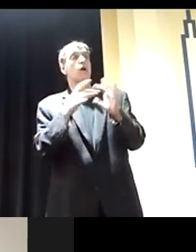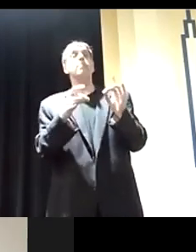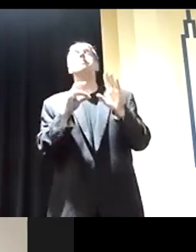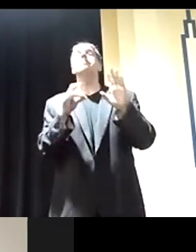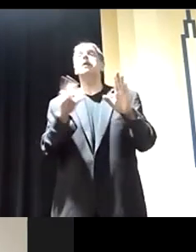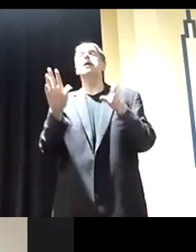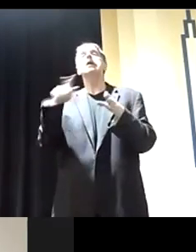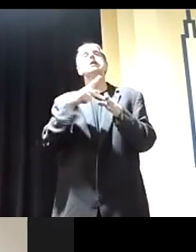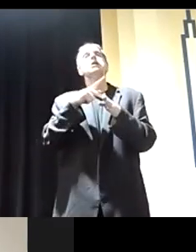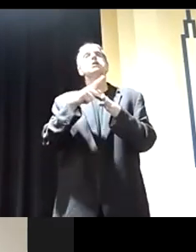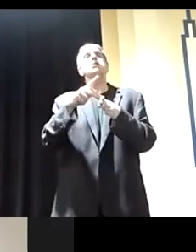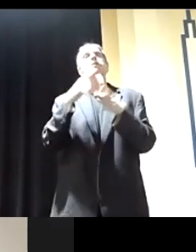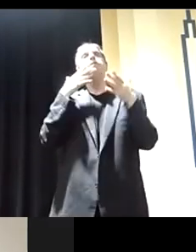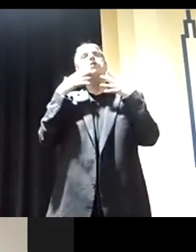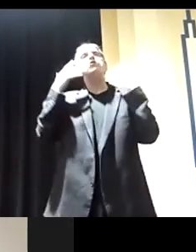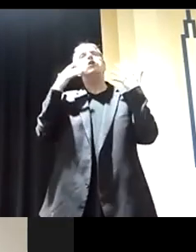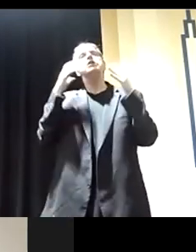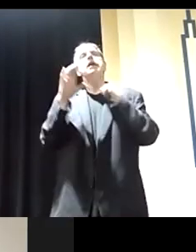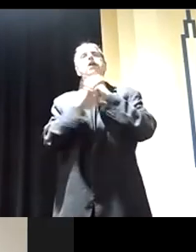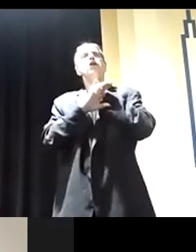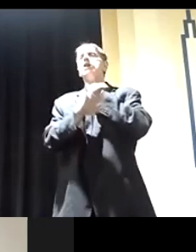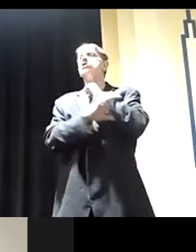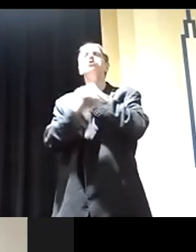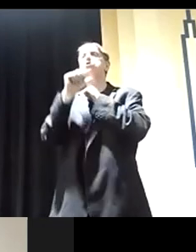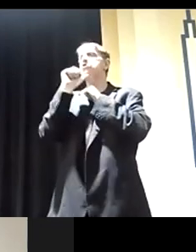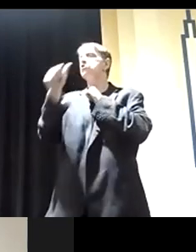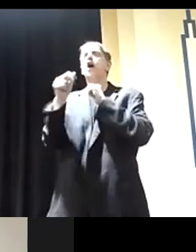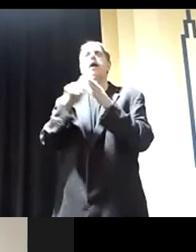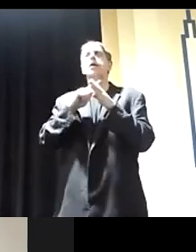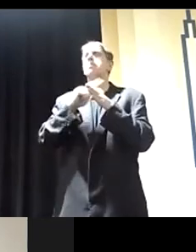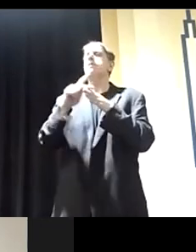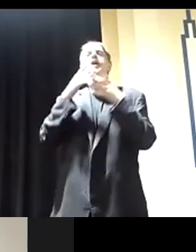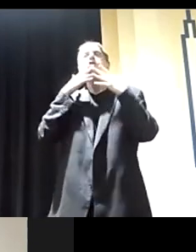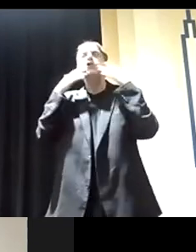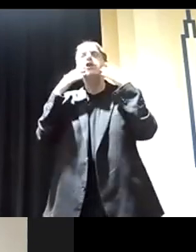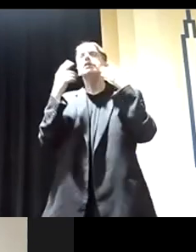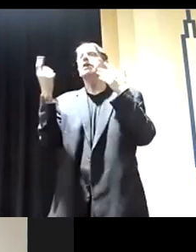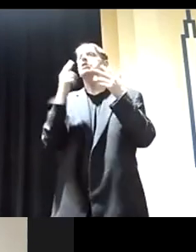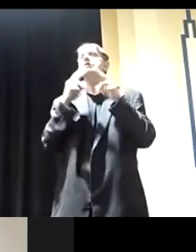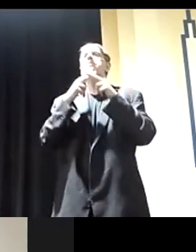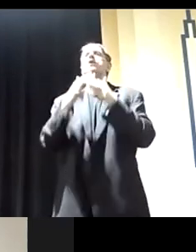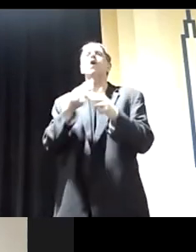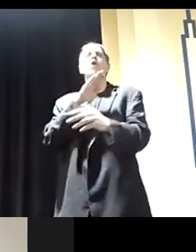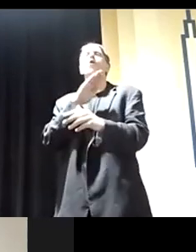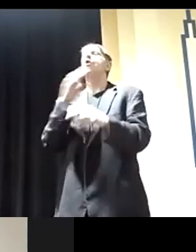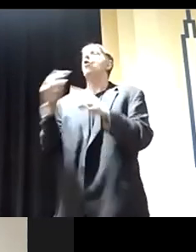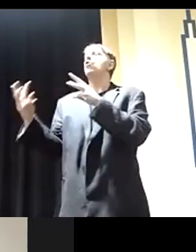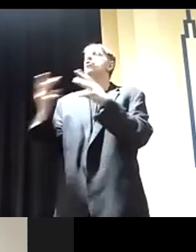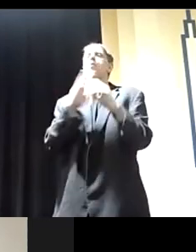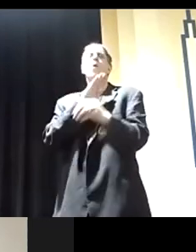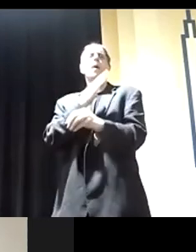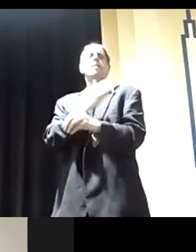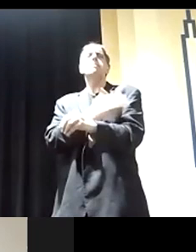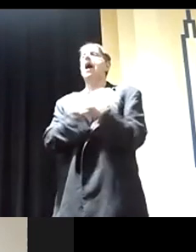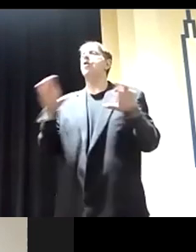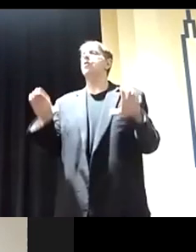a professional courtesy. The Constitution is not a professional courtesy. We have something called the War Powers Act that says within 48 hours, the